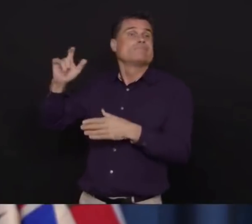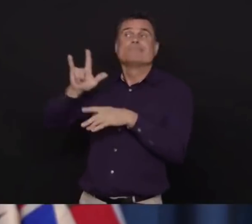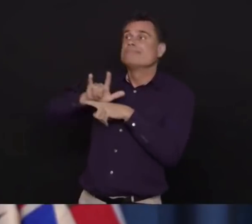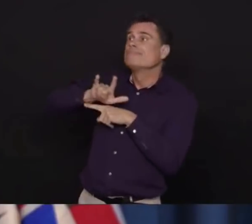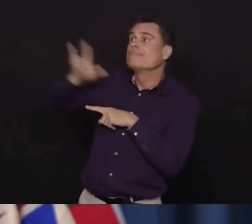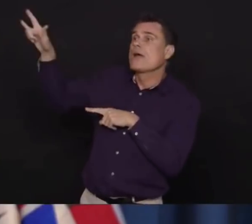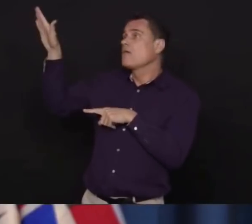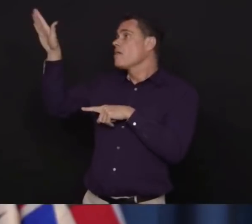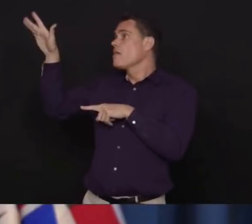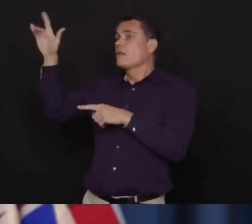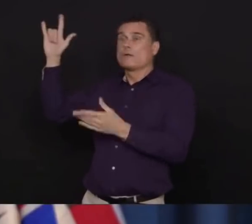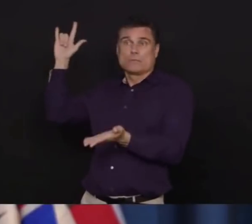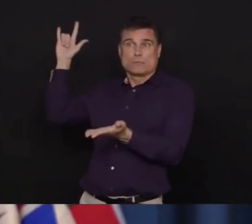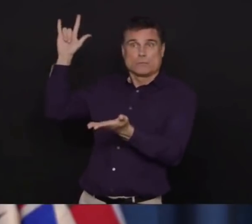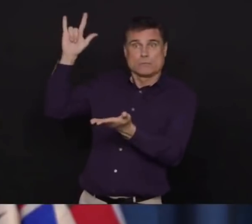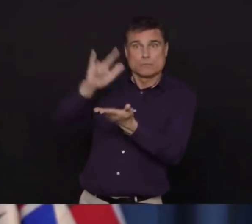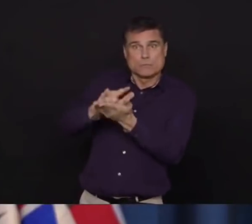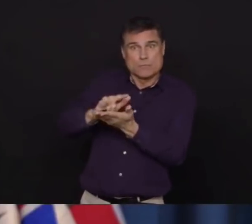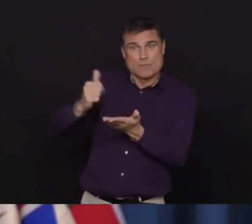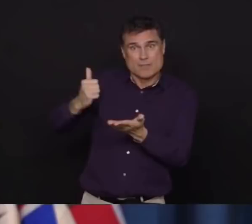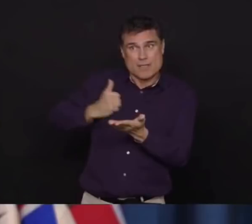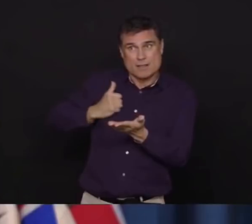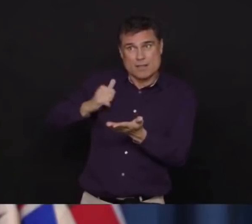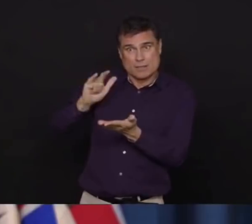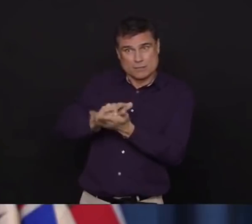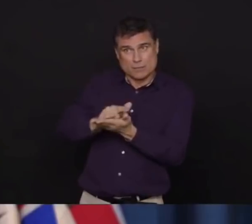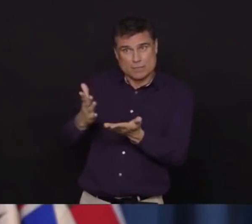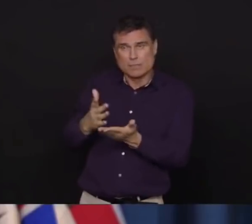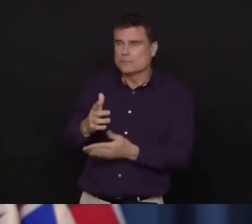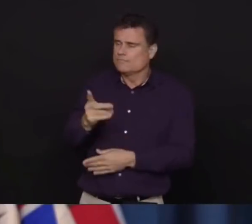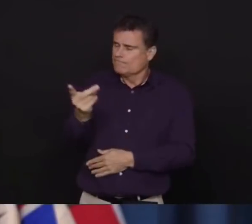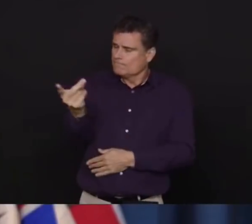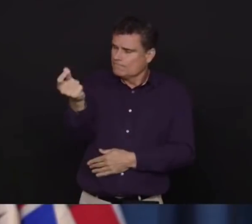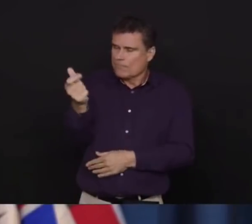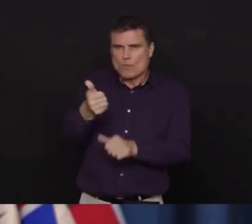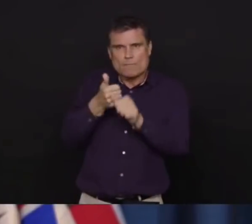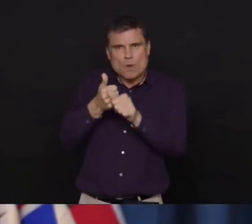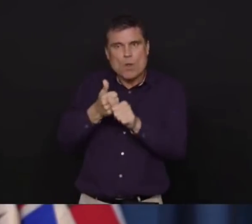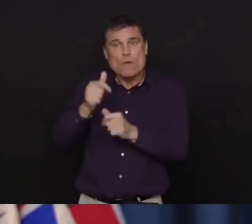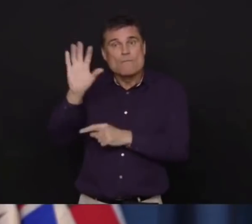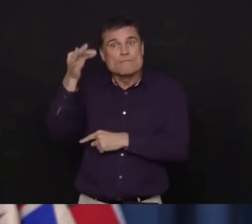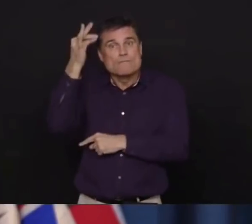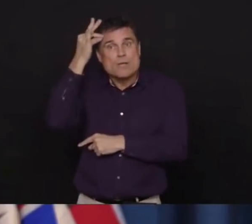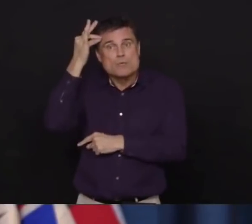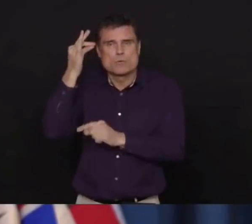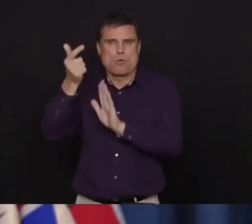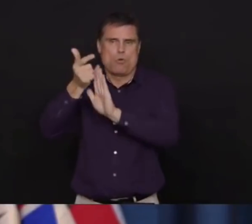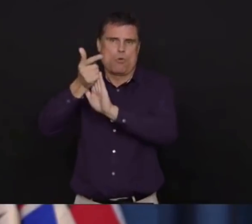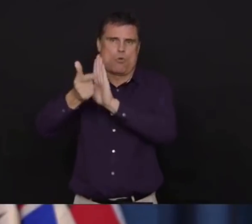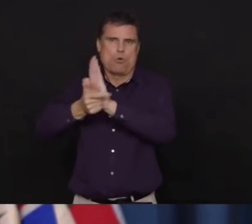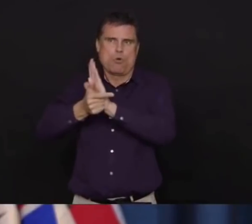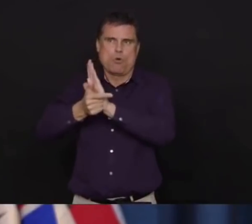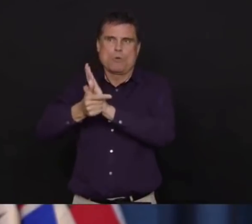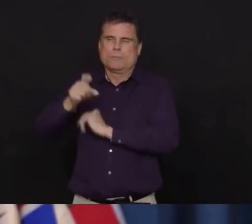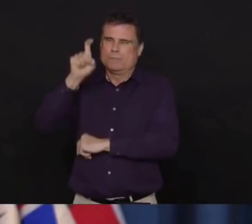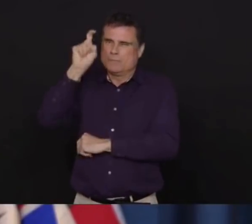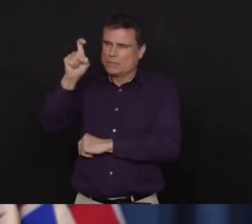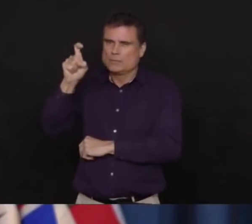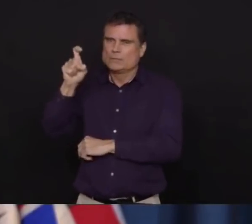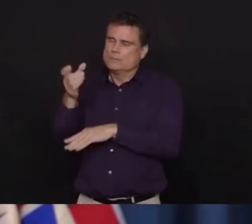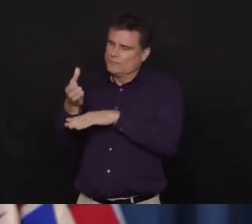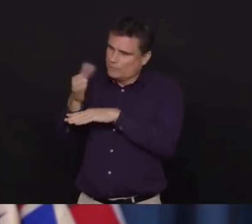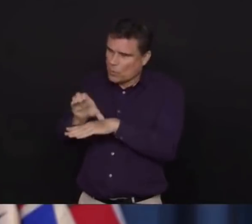orders, and our provincial orders, to self-isolate, to quarantine for 14 days. One of the things